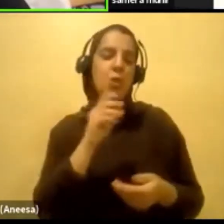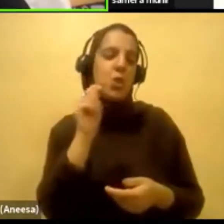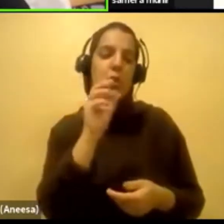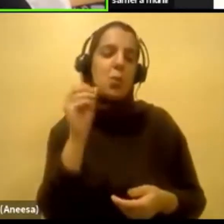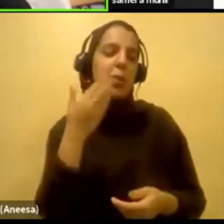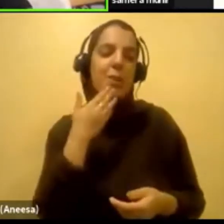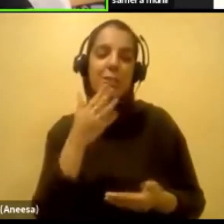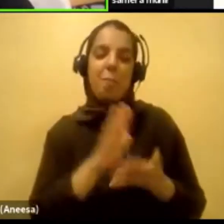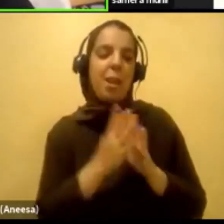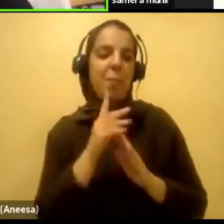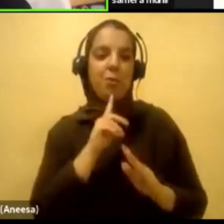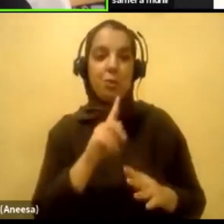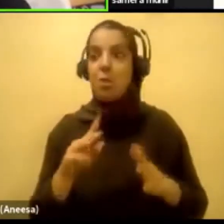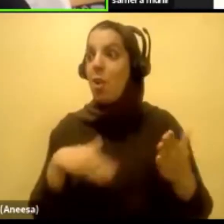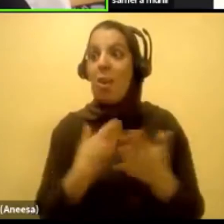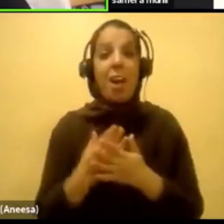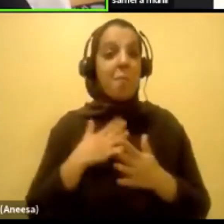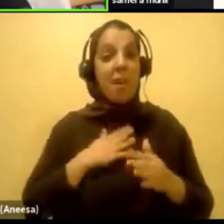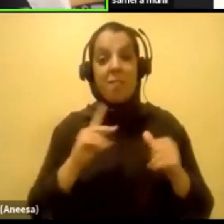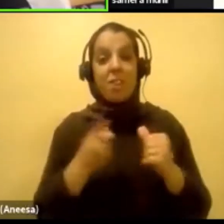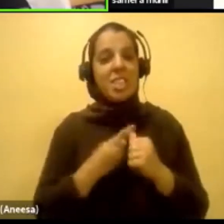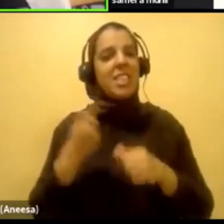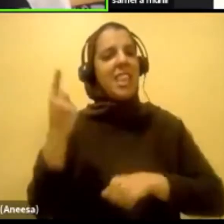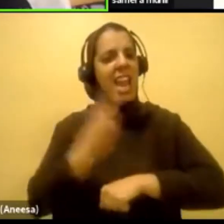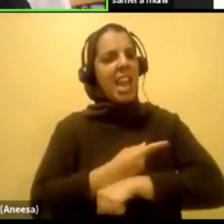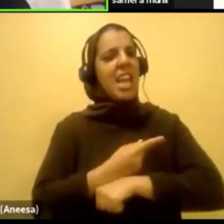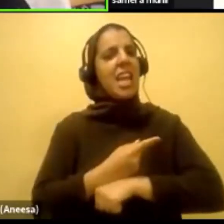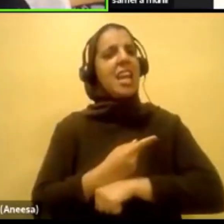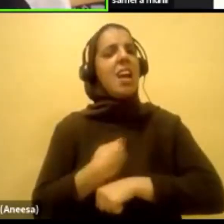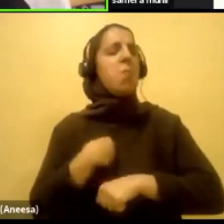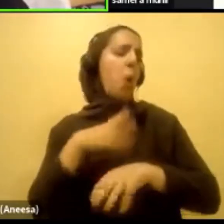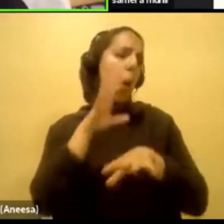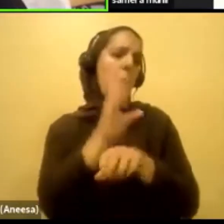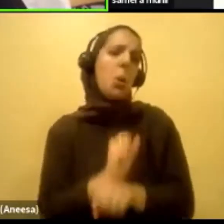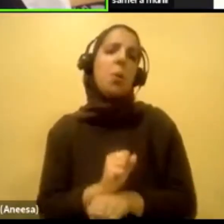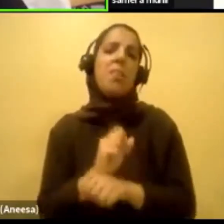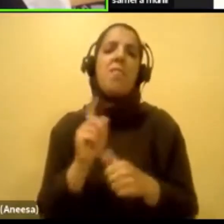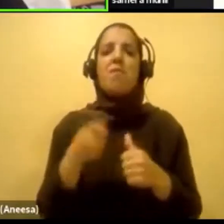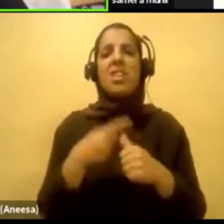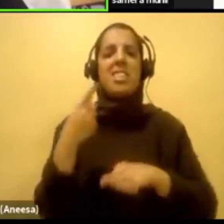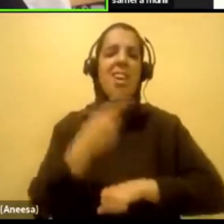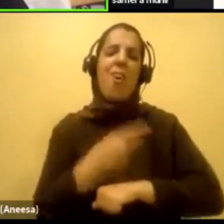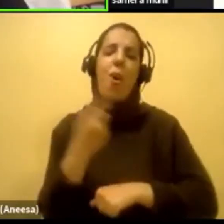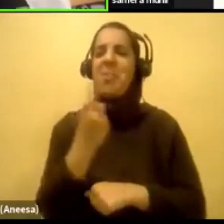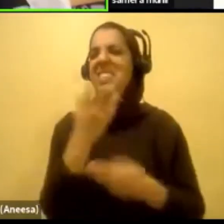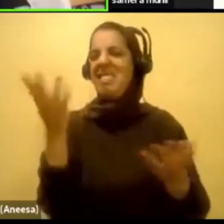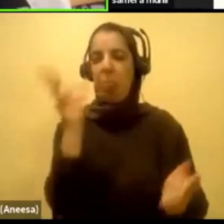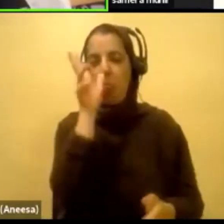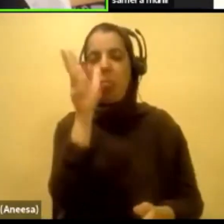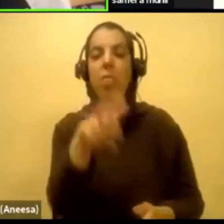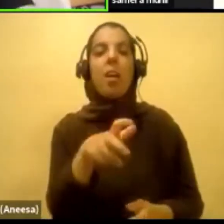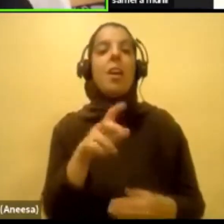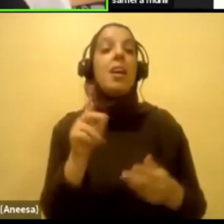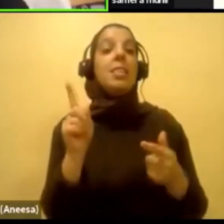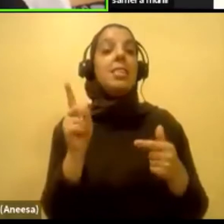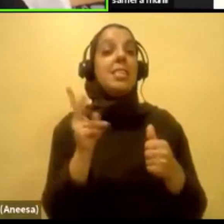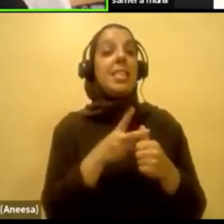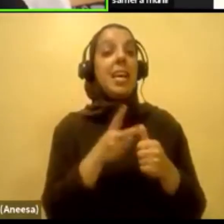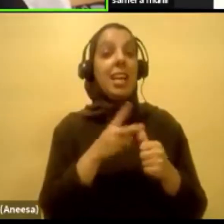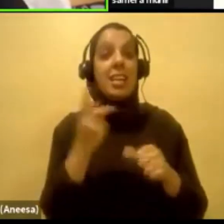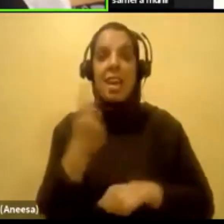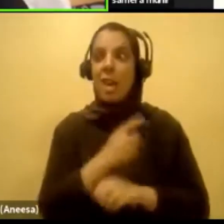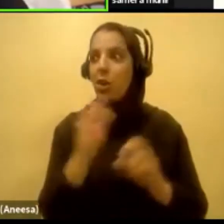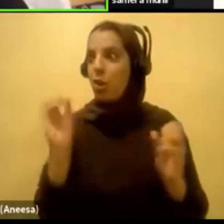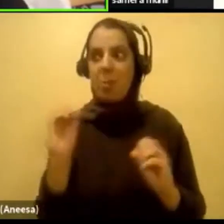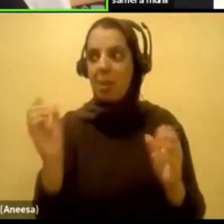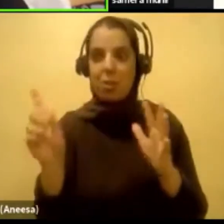Because I got there on my first day. was like, okay, you know what? First day, I'm used to it. First day is always a fluke, whatever. Second day, still nobody was there.